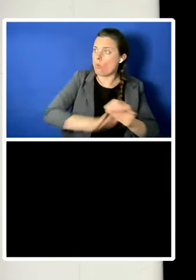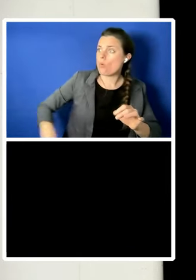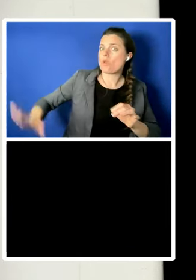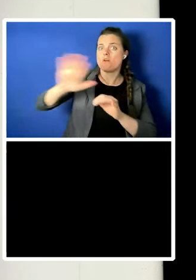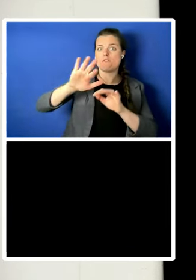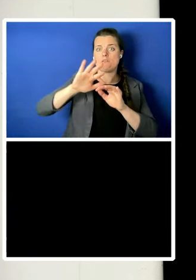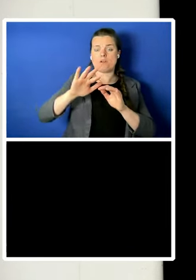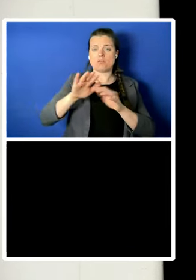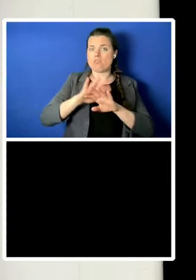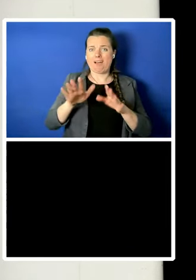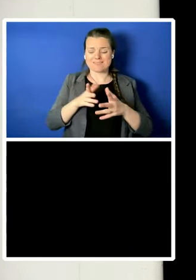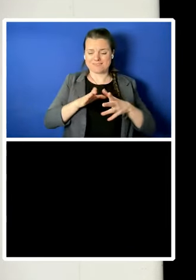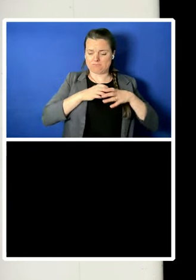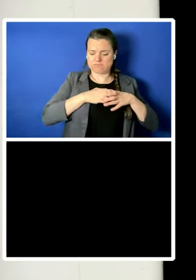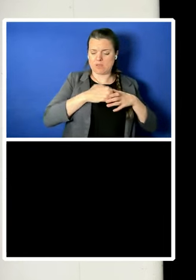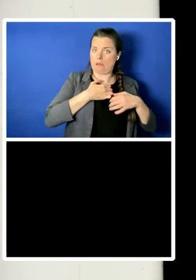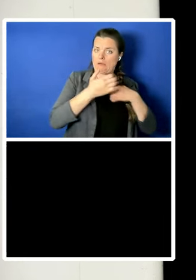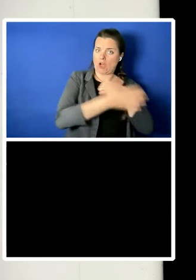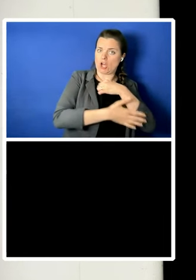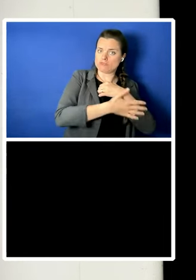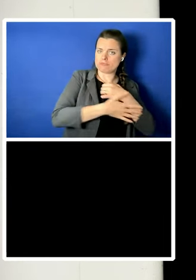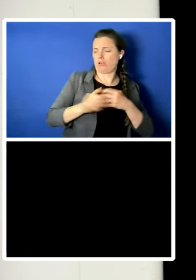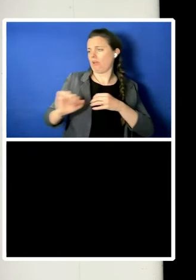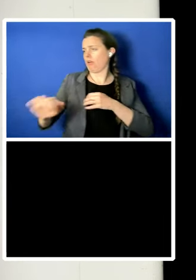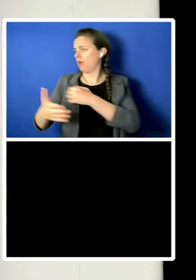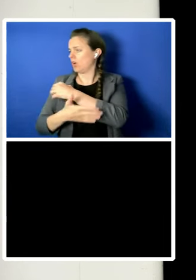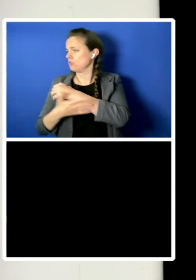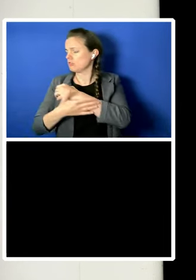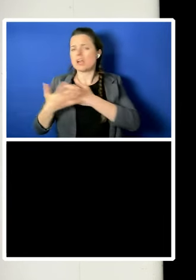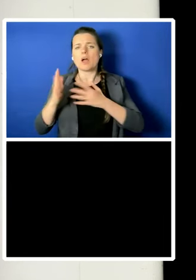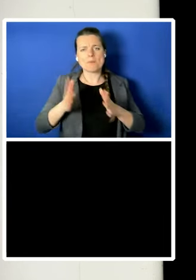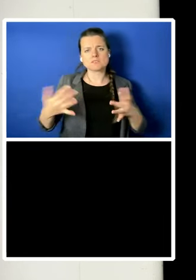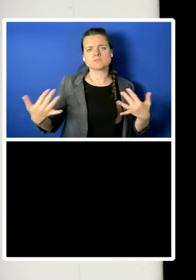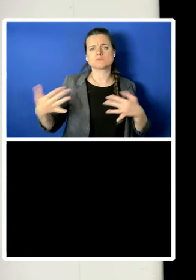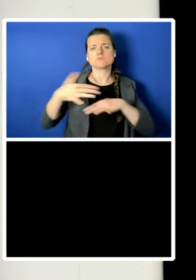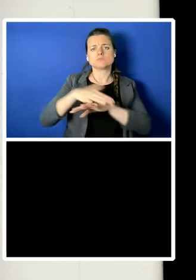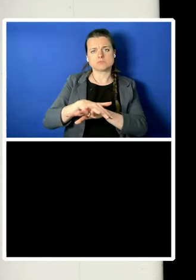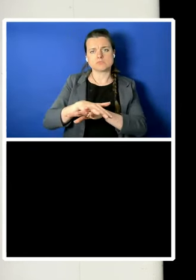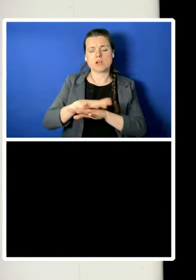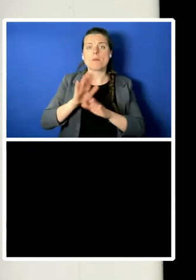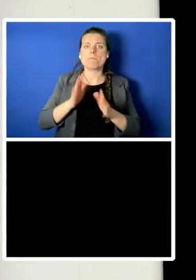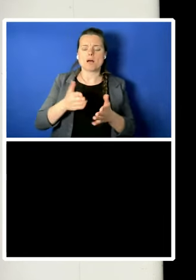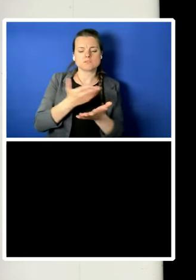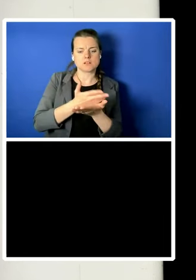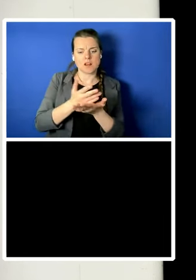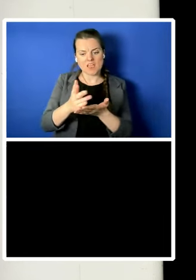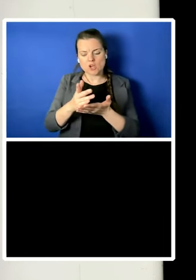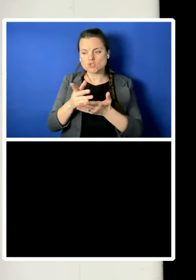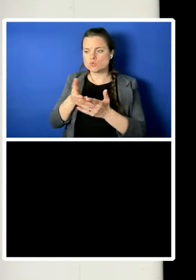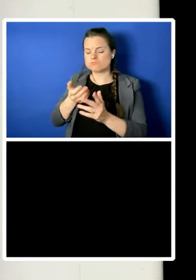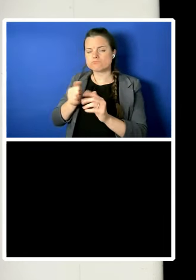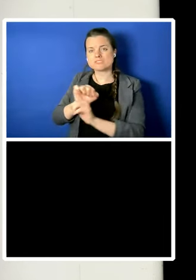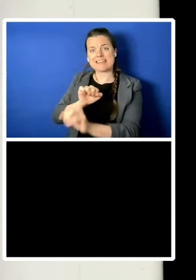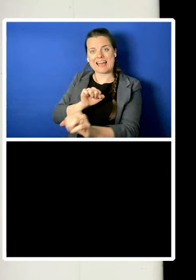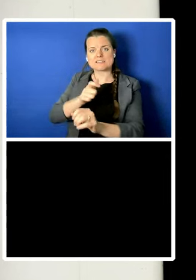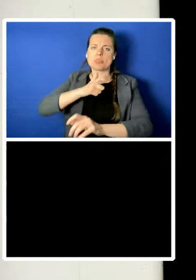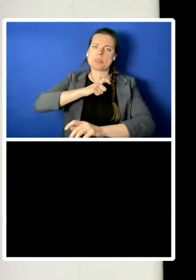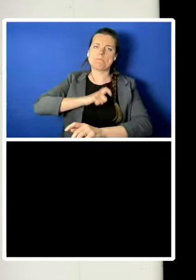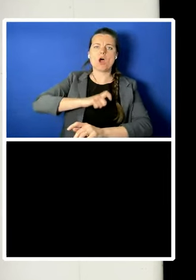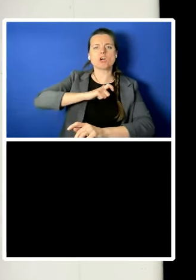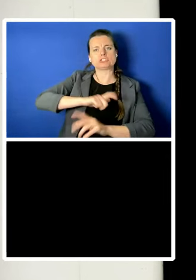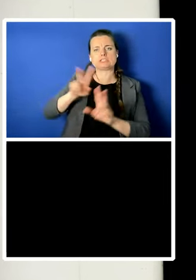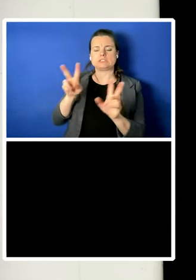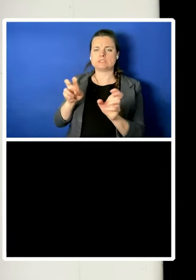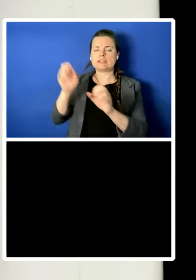the people without some self determination of the person. When power is so concentrated and